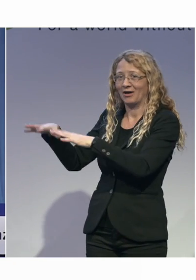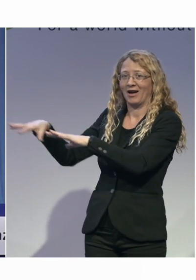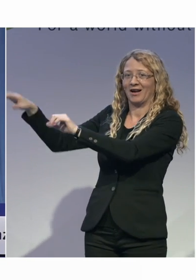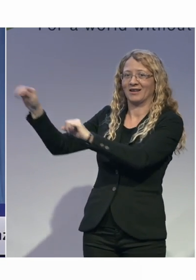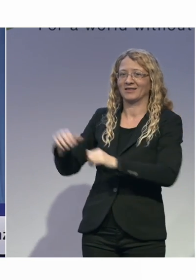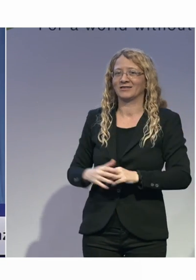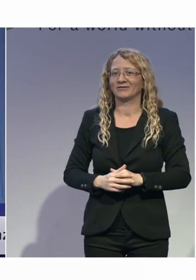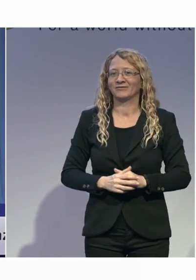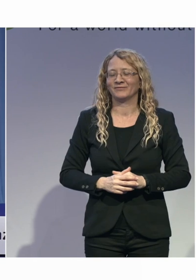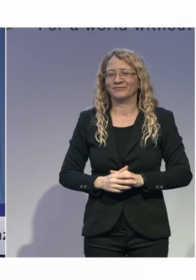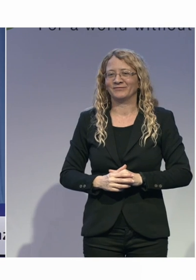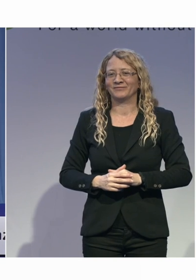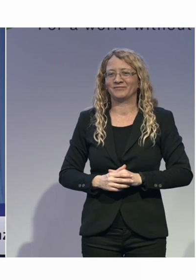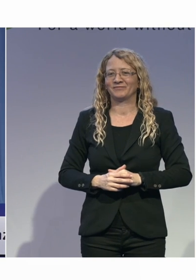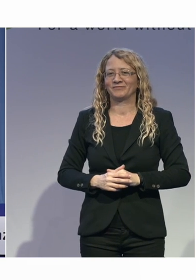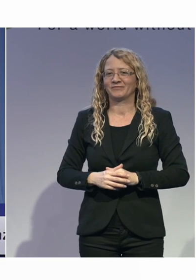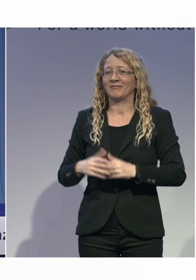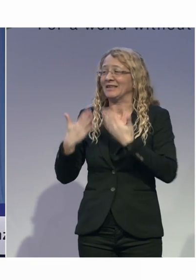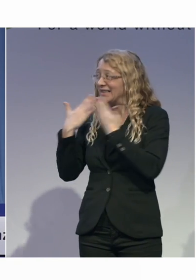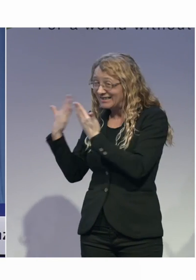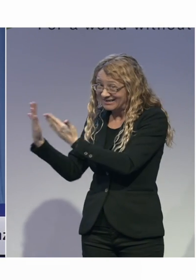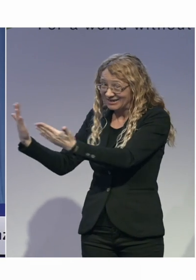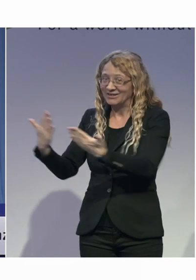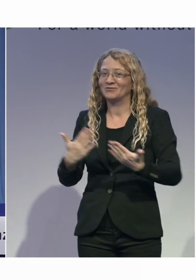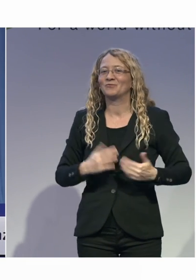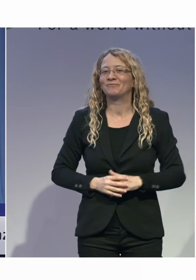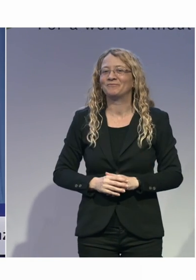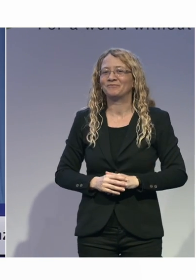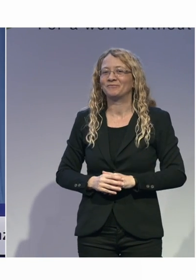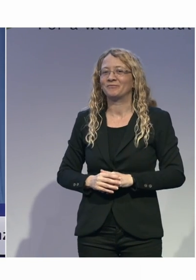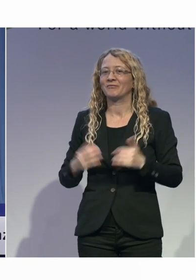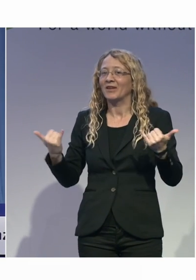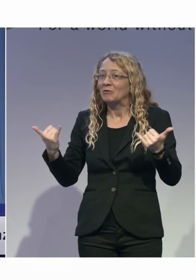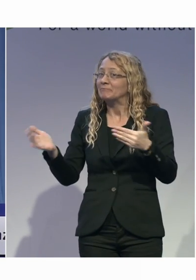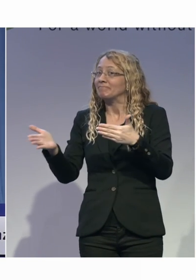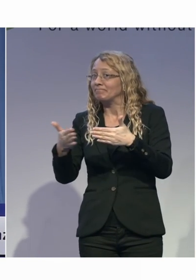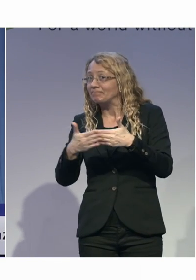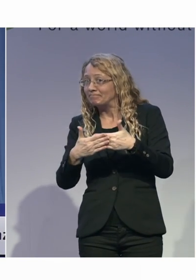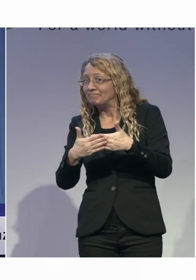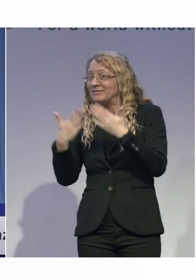the interpreters for the work. And this is the completion of the high-tech solution panel. Thank you very much, everyone.